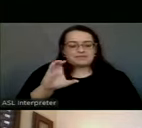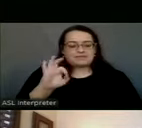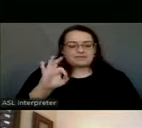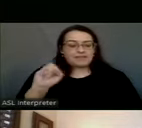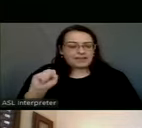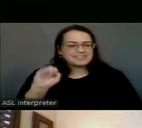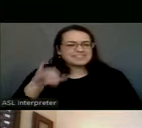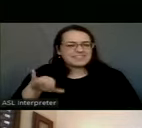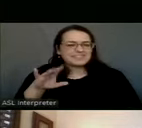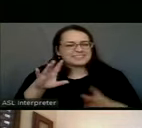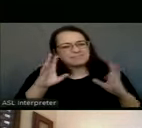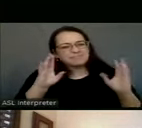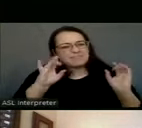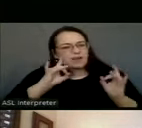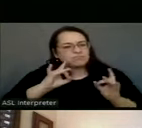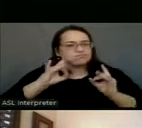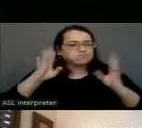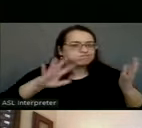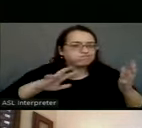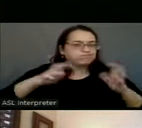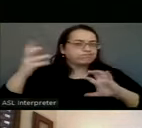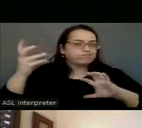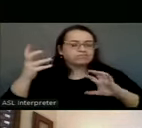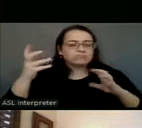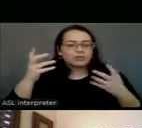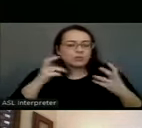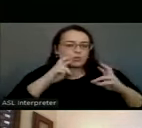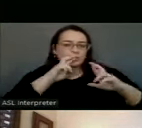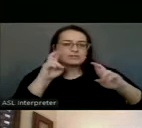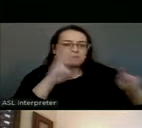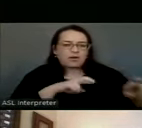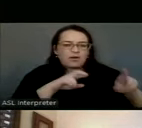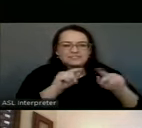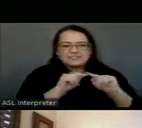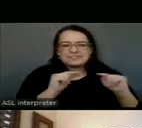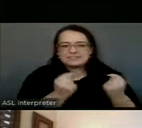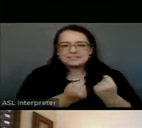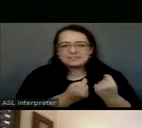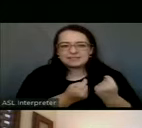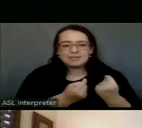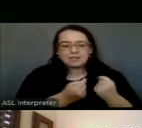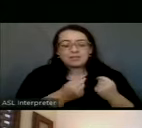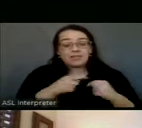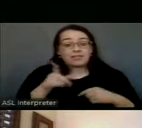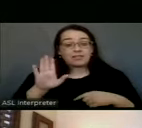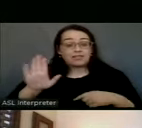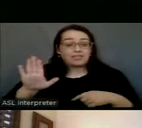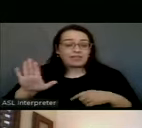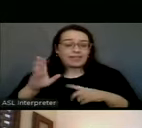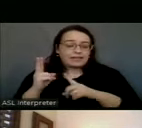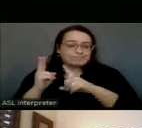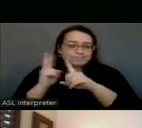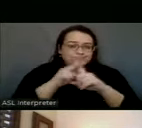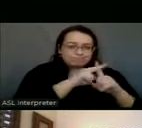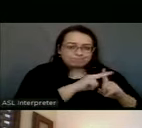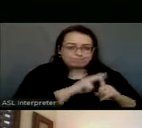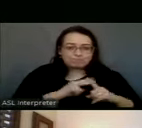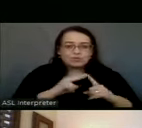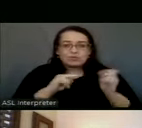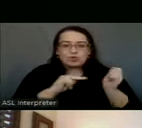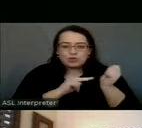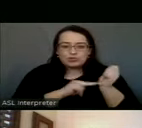response team. And so they're assigned through a little bit of a different